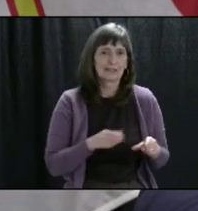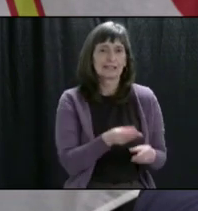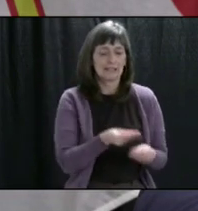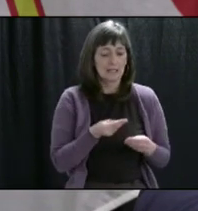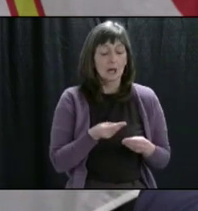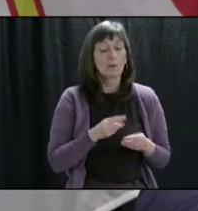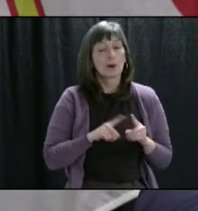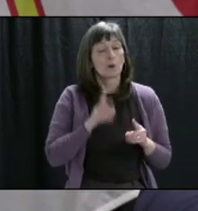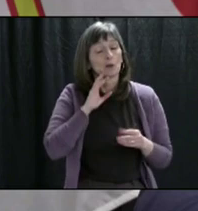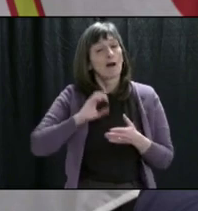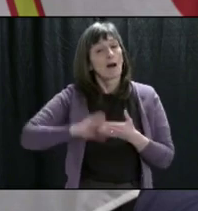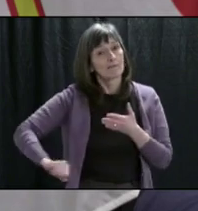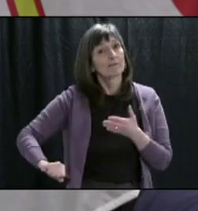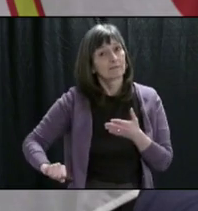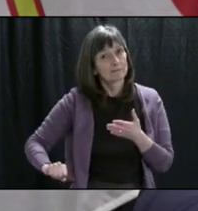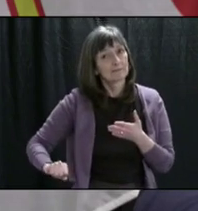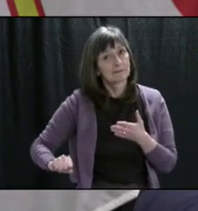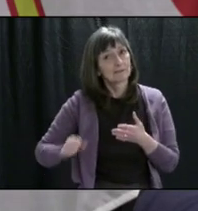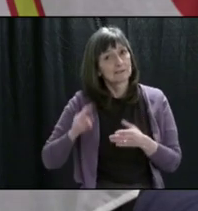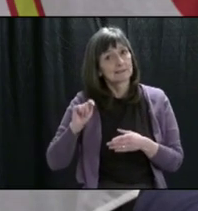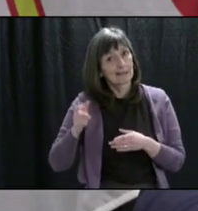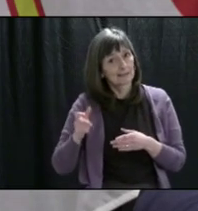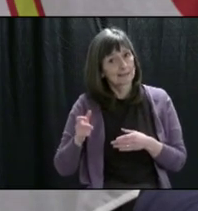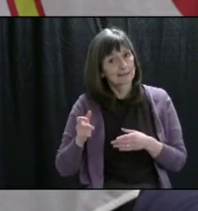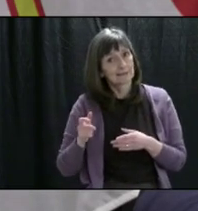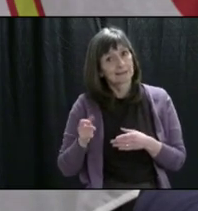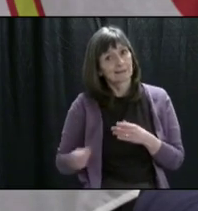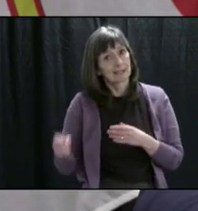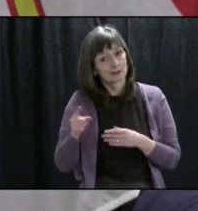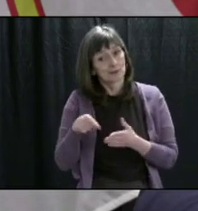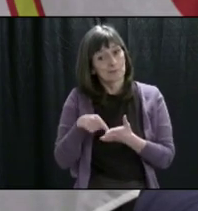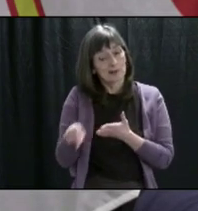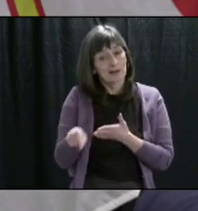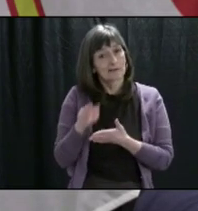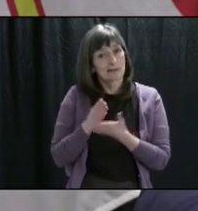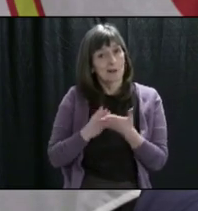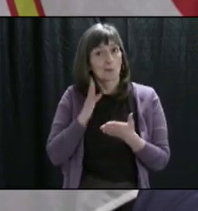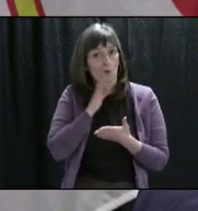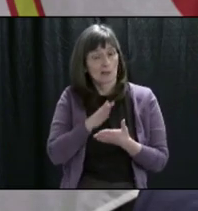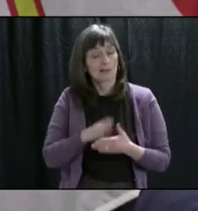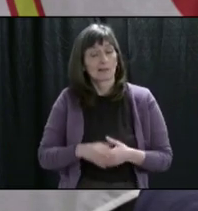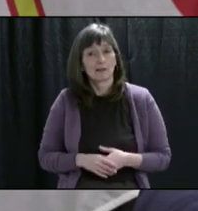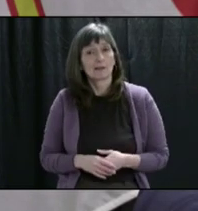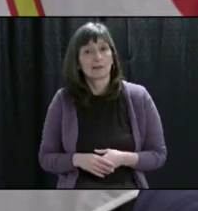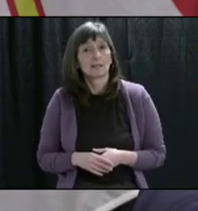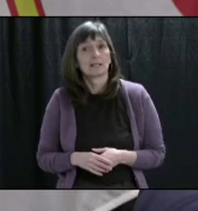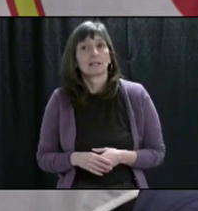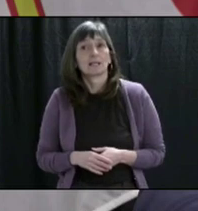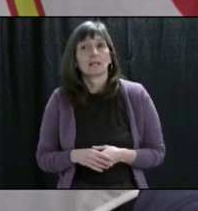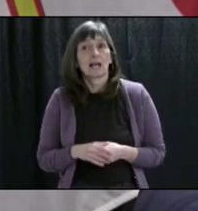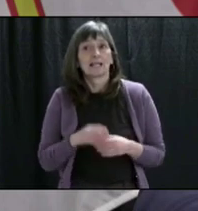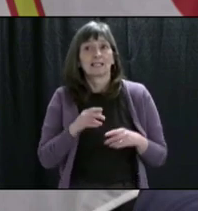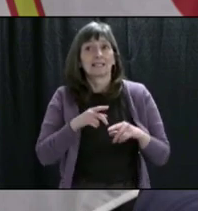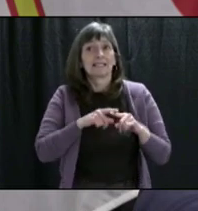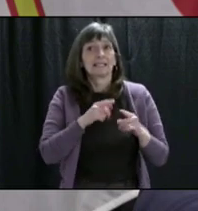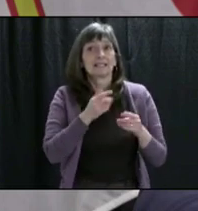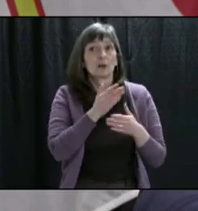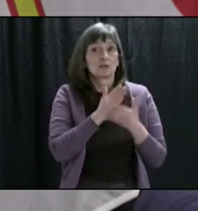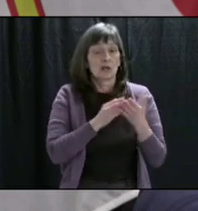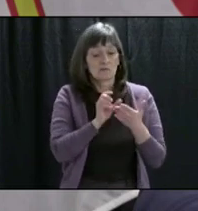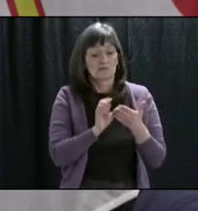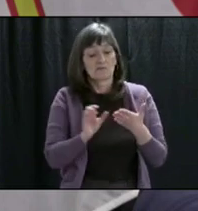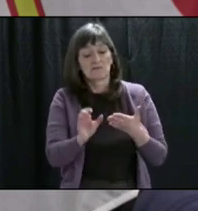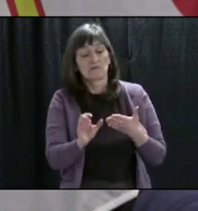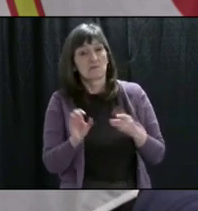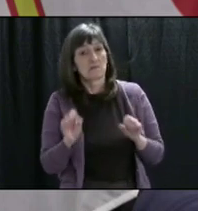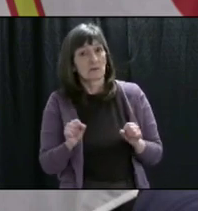taxable income, $500. So when people file their income taxes, it will be taxable, and the appropriate tax rate will be applied to this money